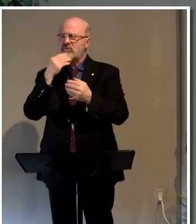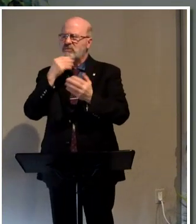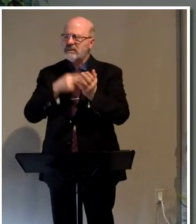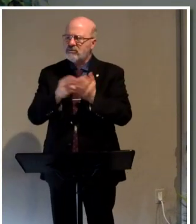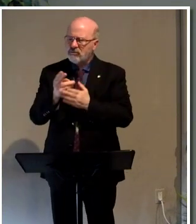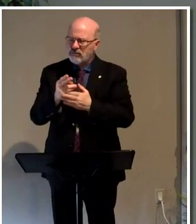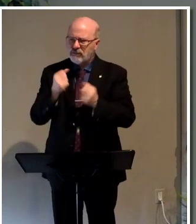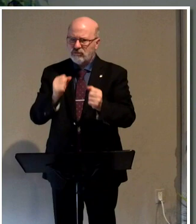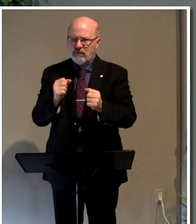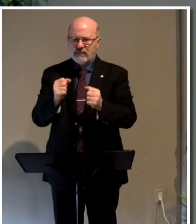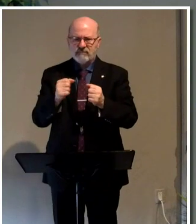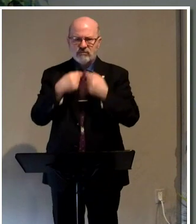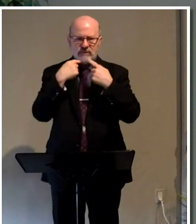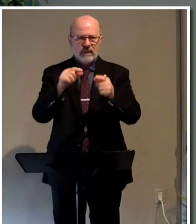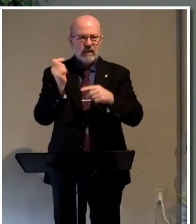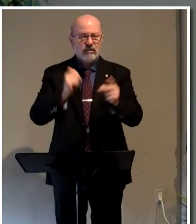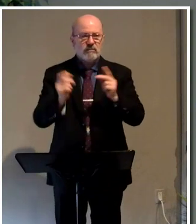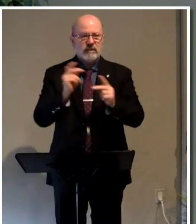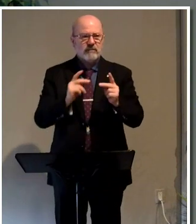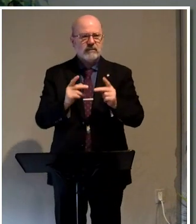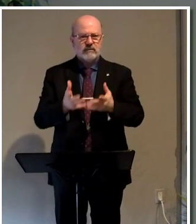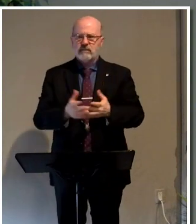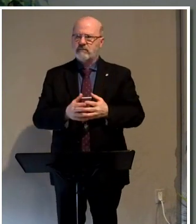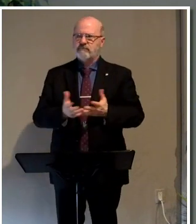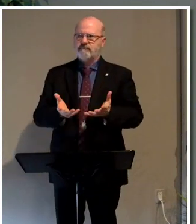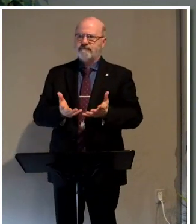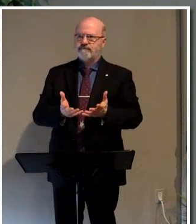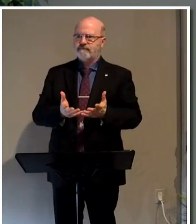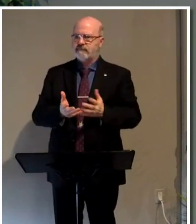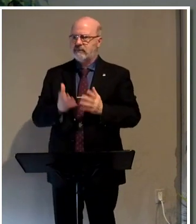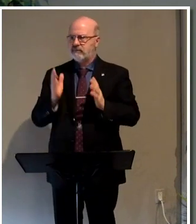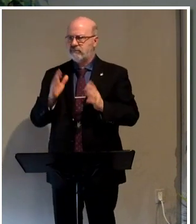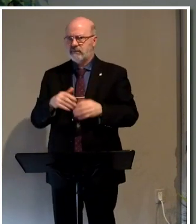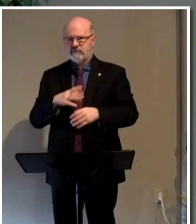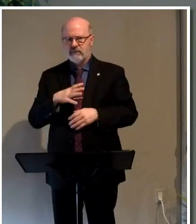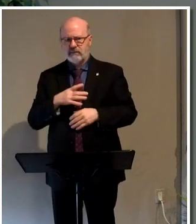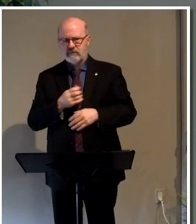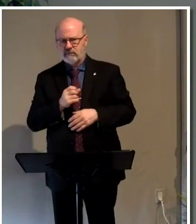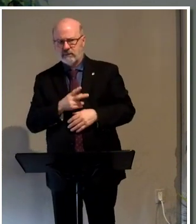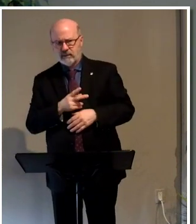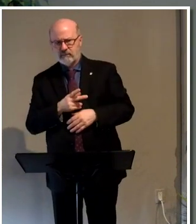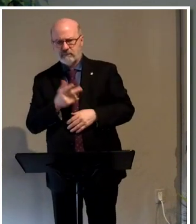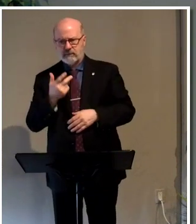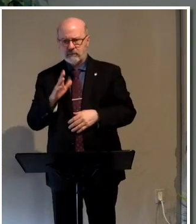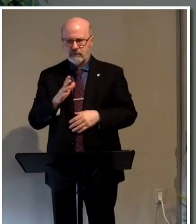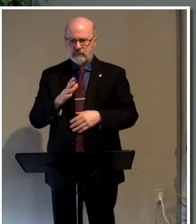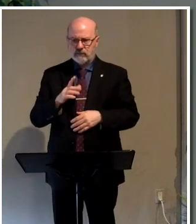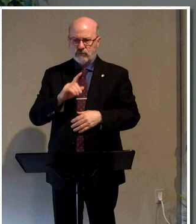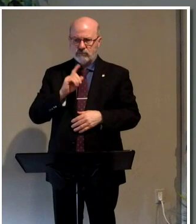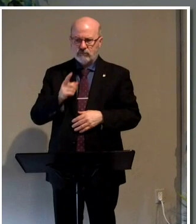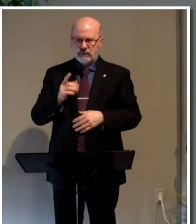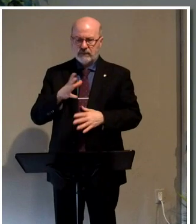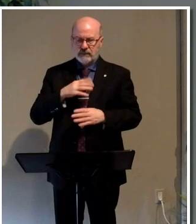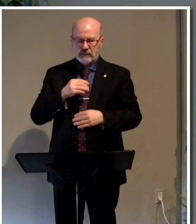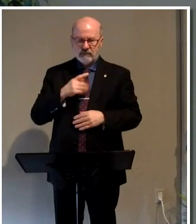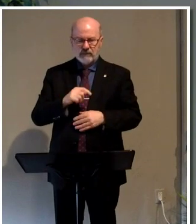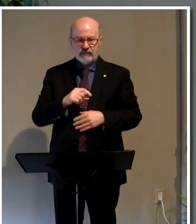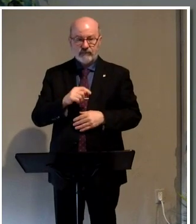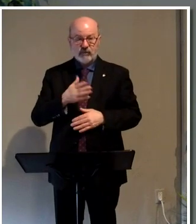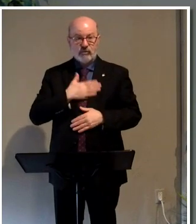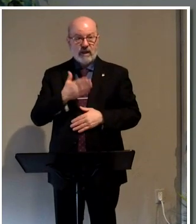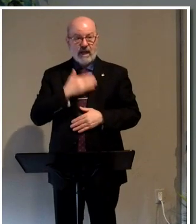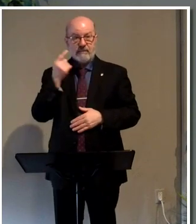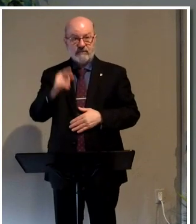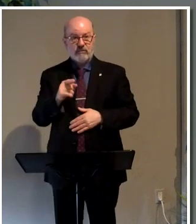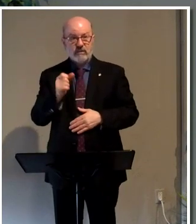you try to communicate it with somebody. And they're just like, that's great, yeah. And you don't know if they're genuinely accepting it. They're happy